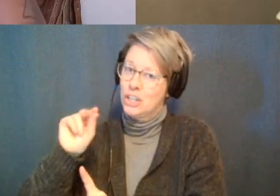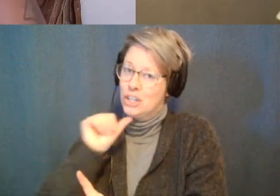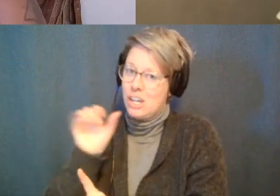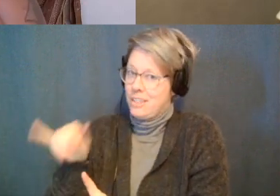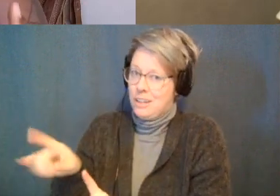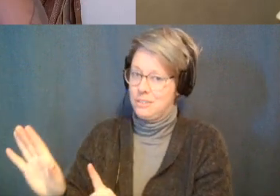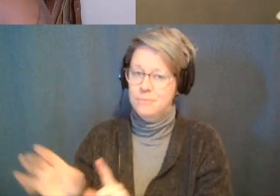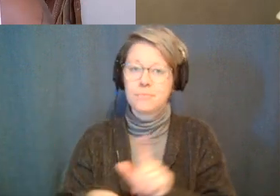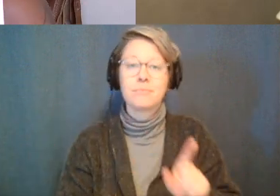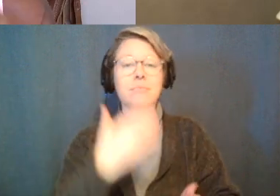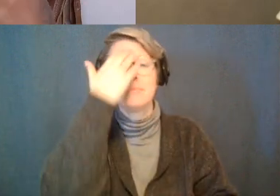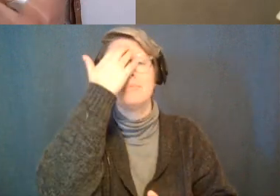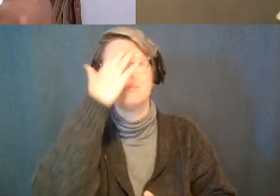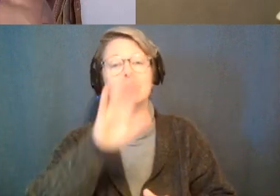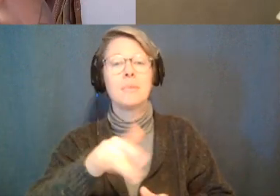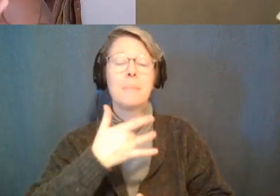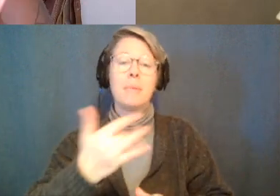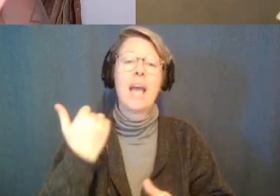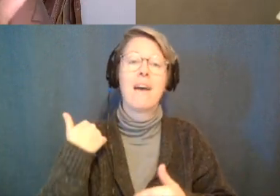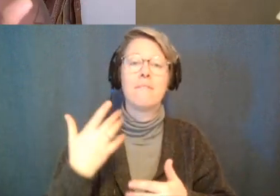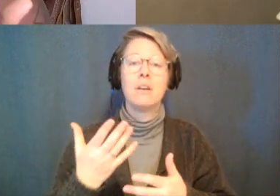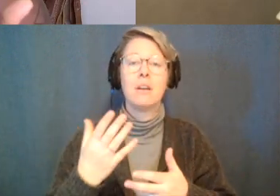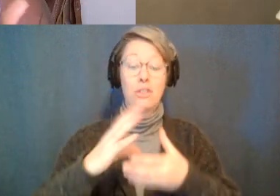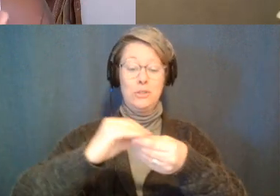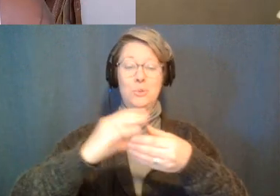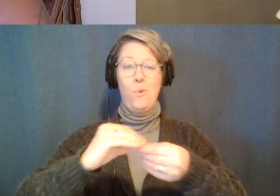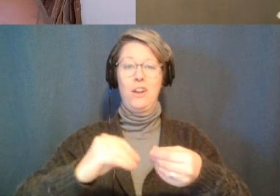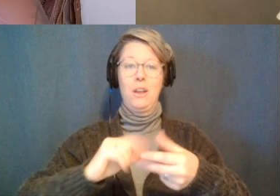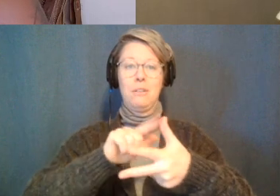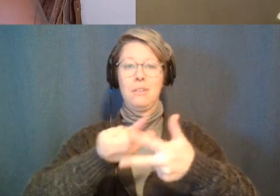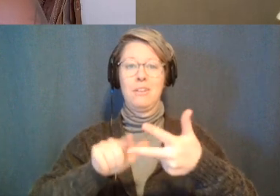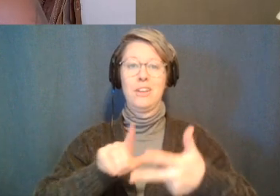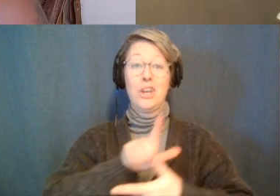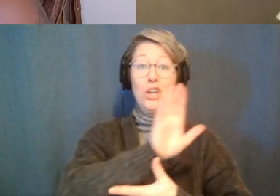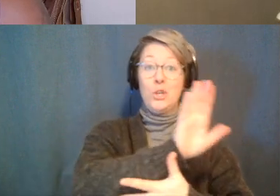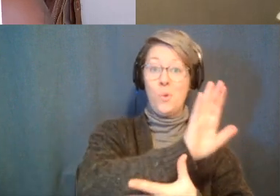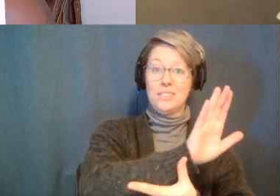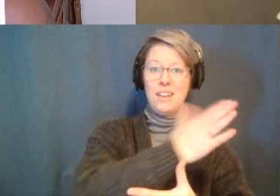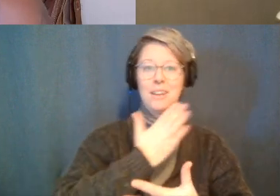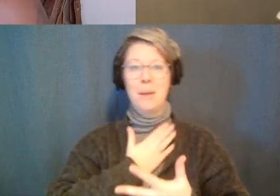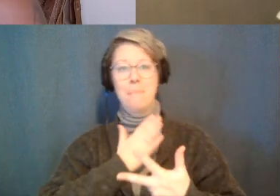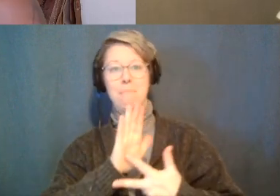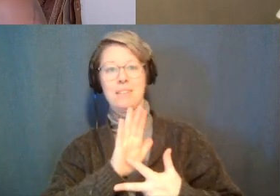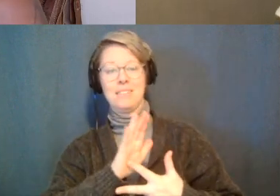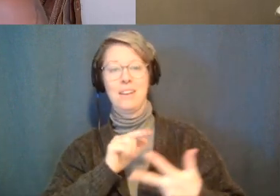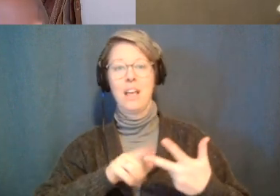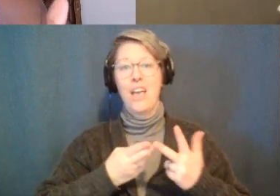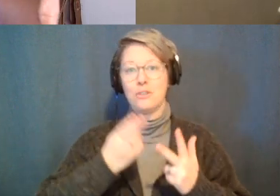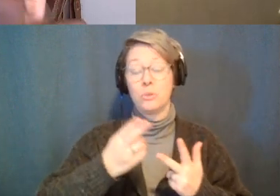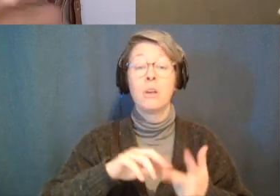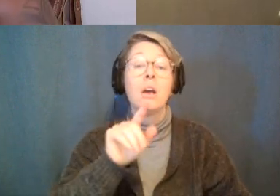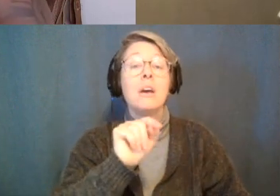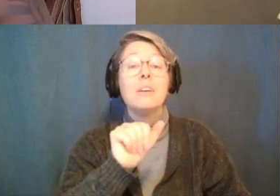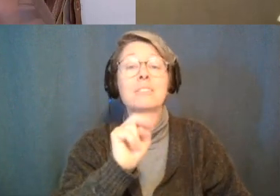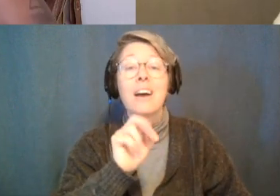there's three sides to the story your side my side and the truth and the thing is tantra there's like 12 fucking sides to the story because we're thinking